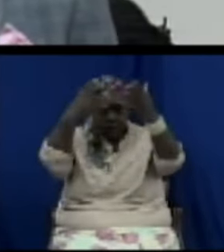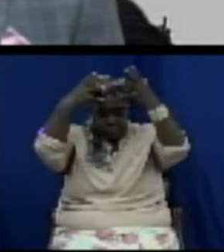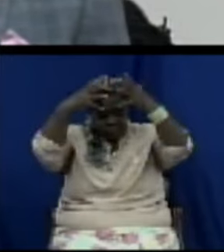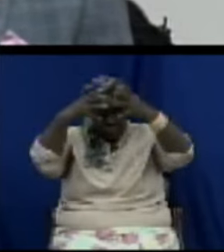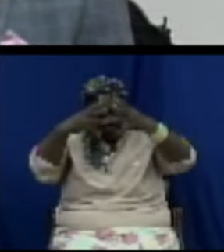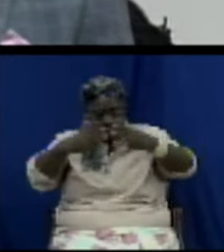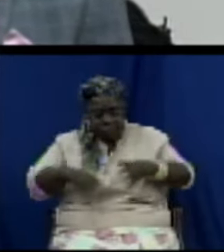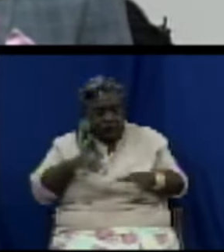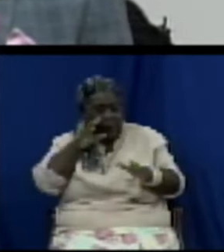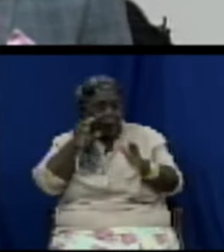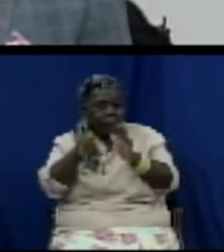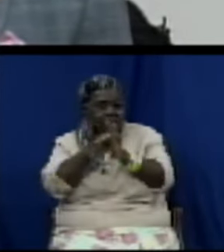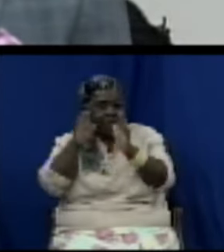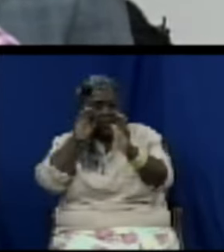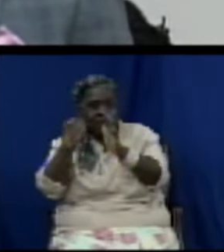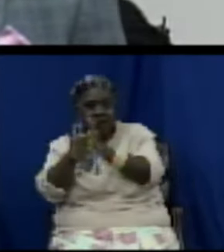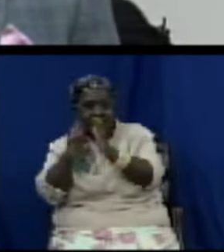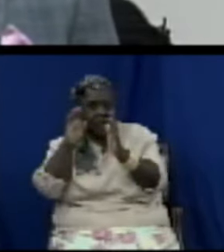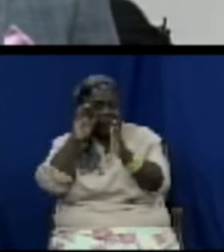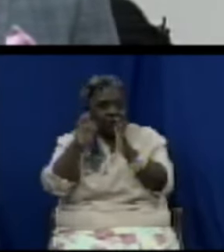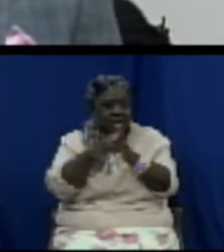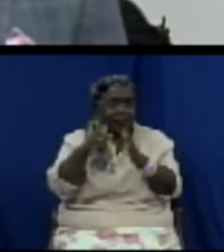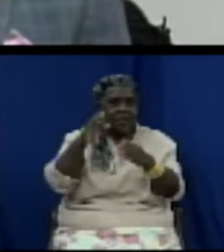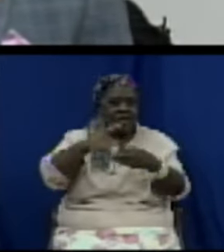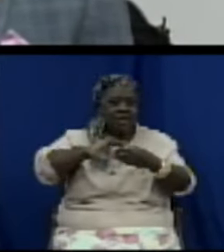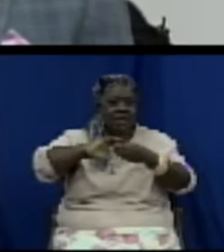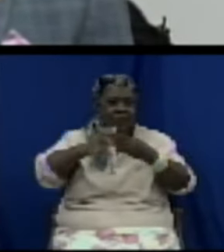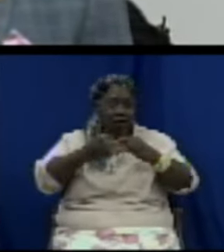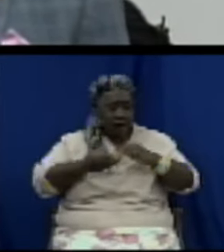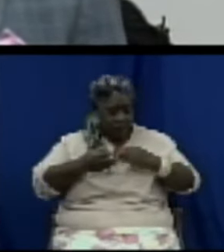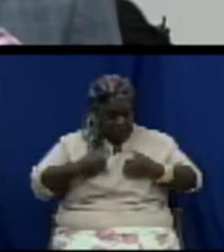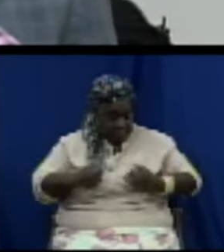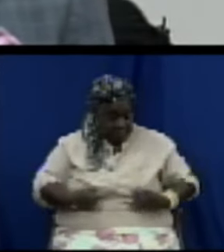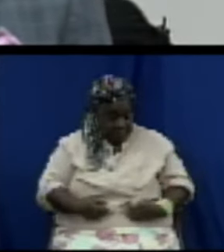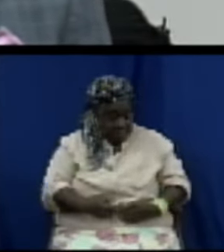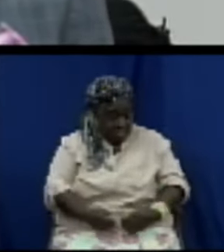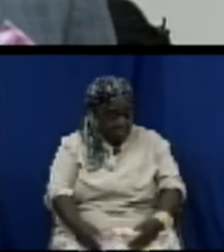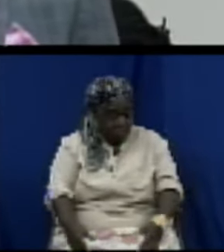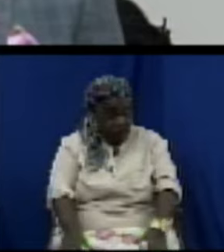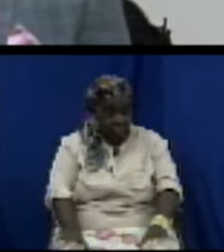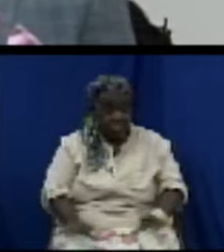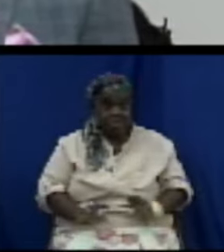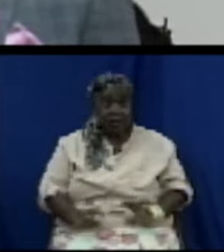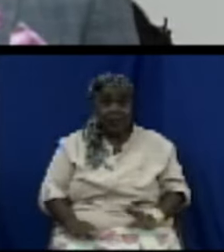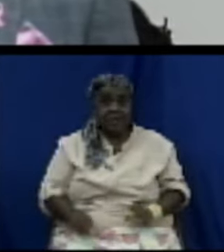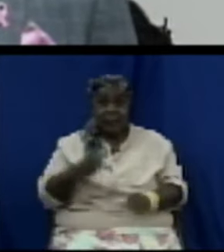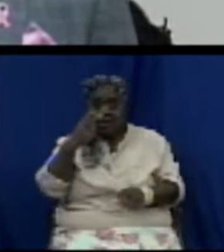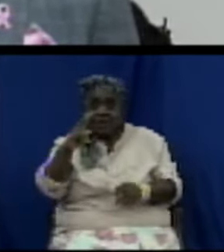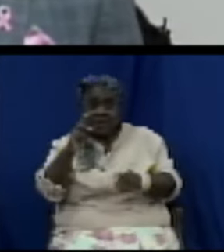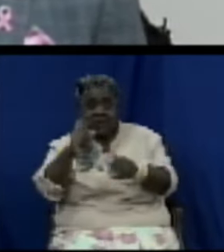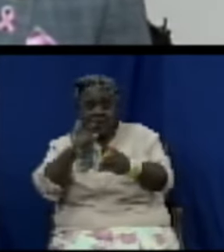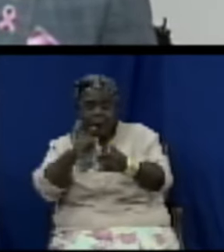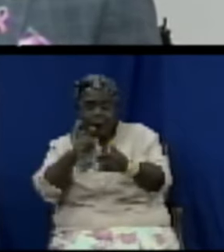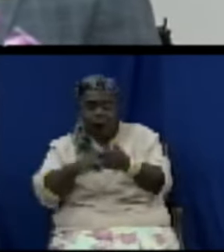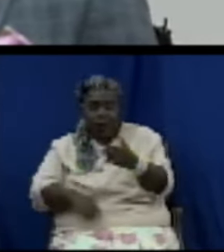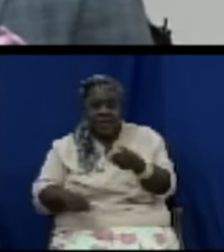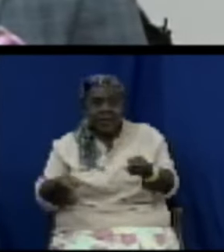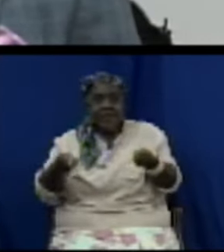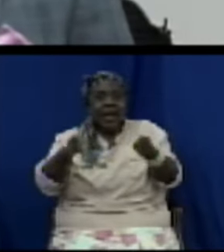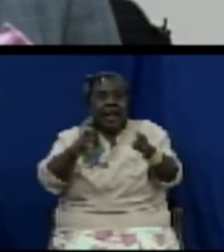have blockages in them instead of having to go on a treadmill necessarily, which is important at times, the city scan machine is so